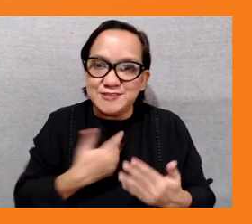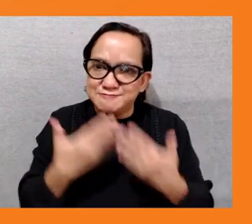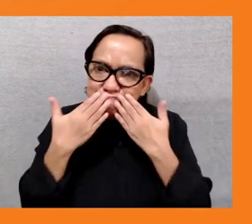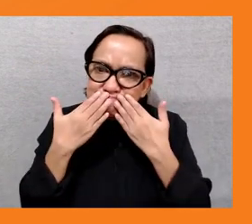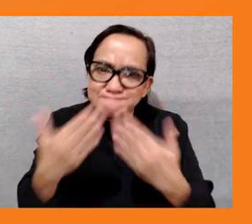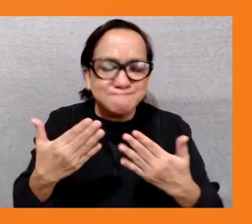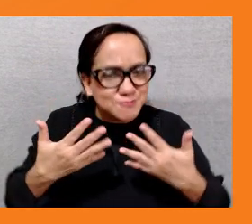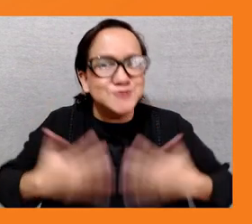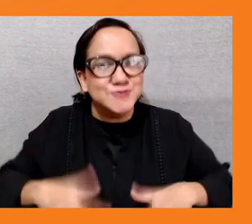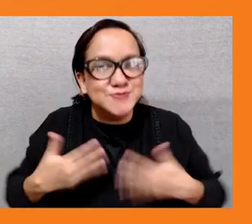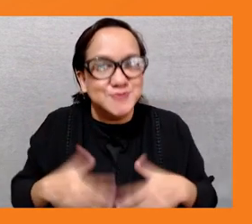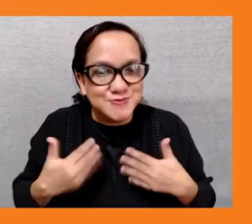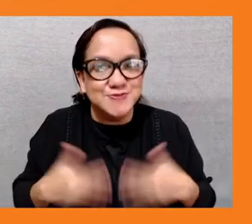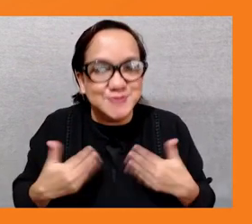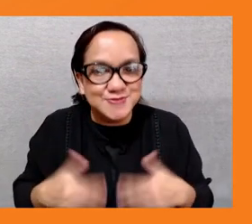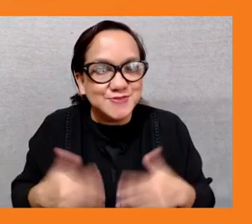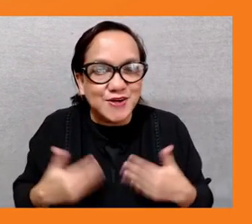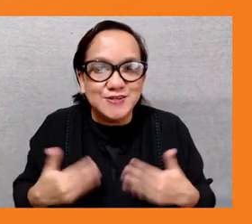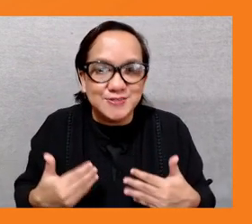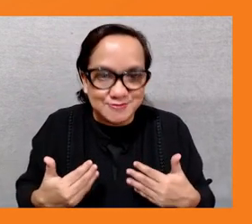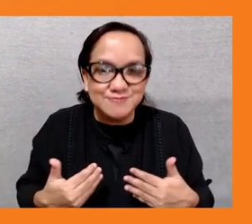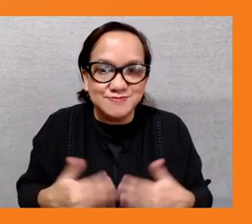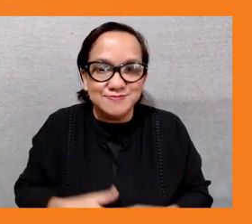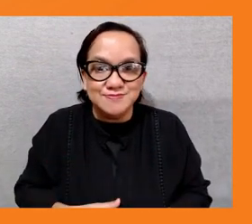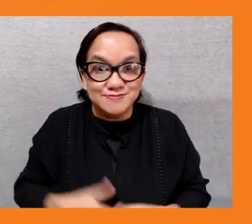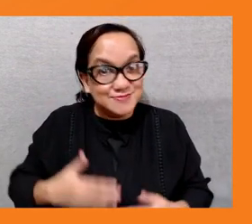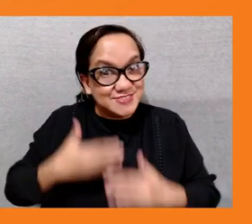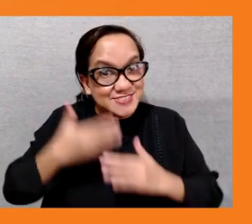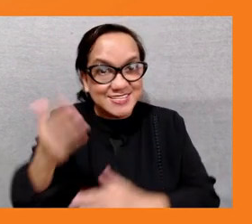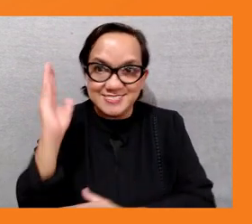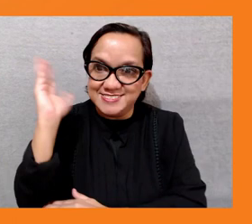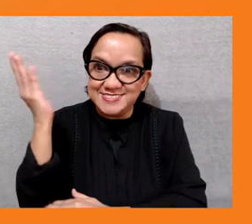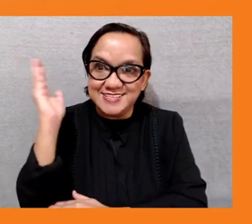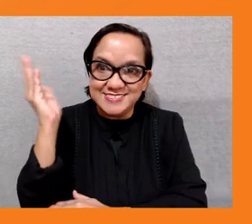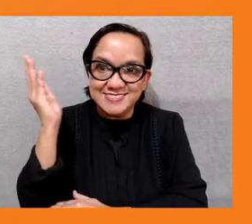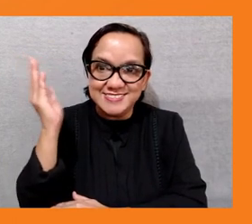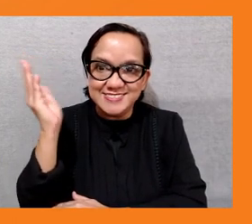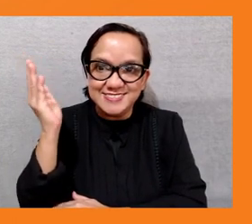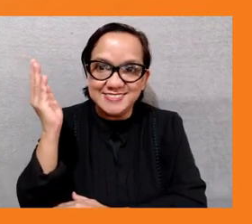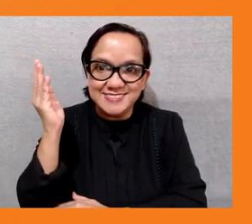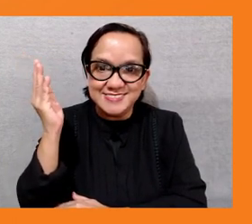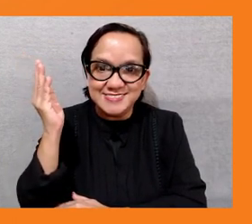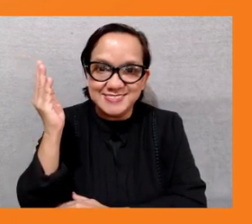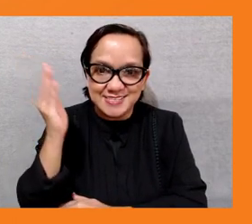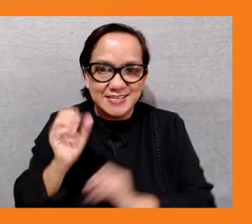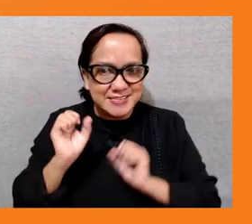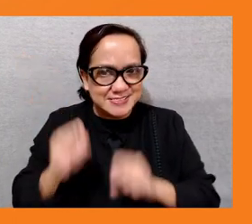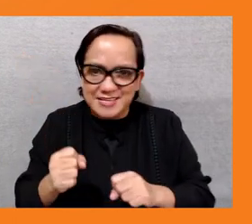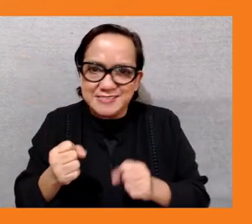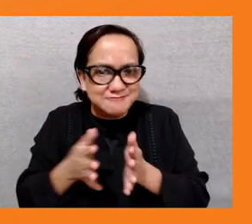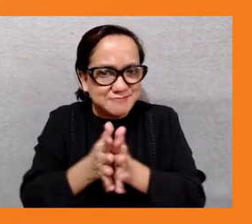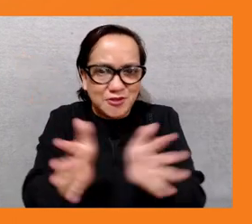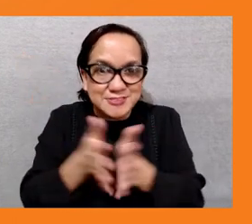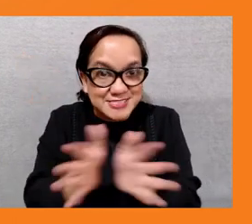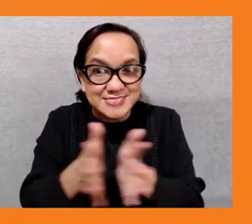iris um our next speaker actually will be speaking on more of this and she will be speaking on gender transformative